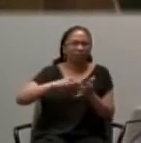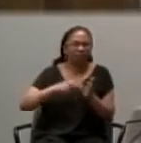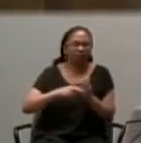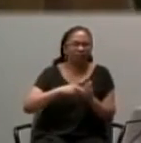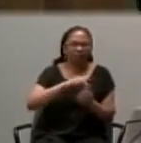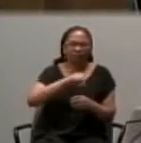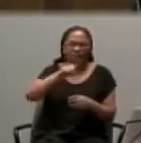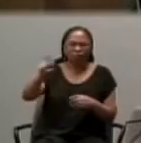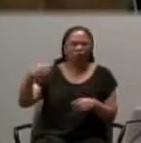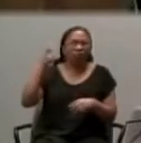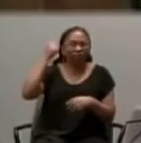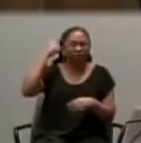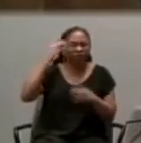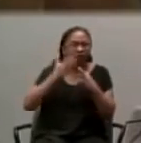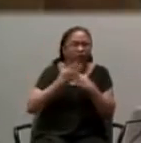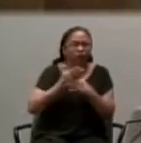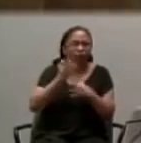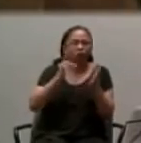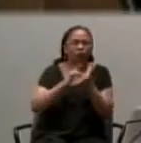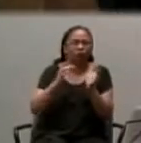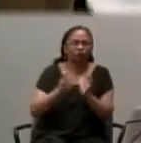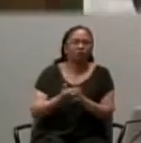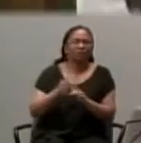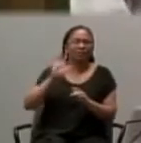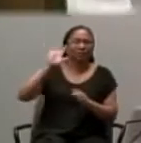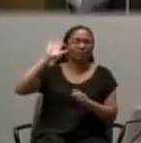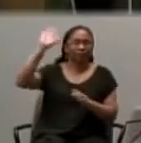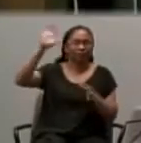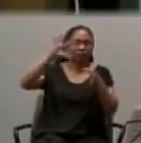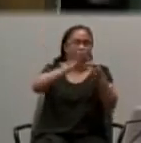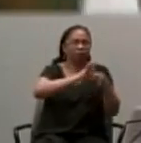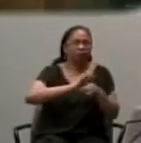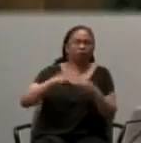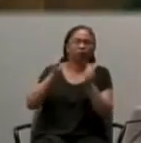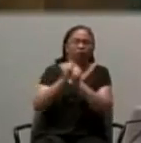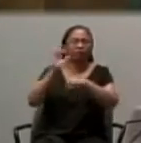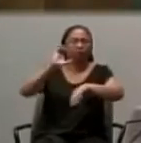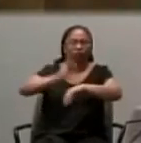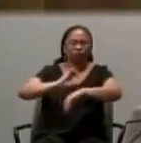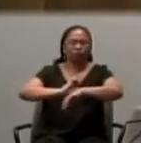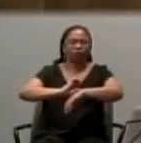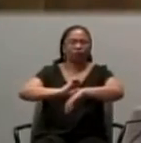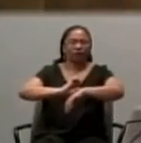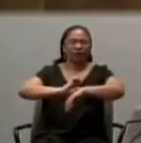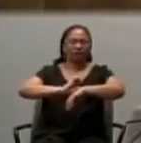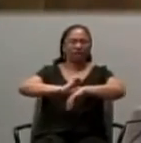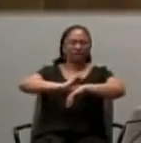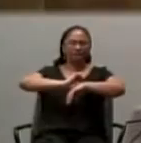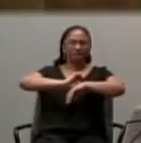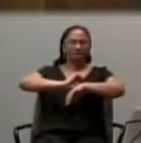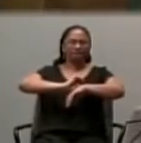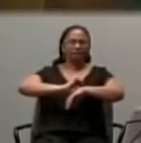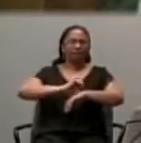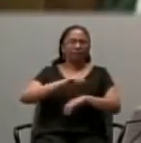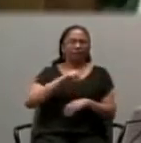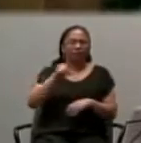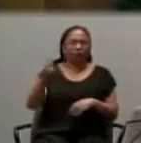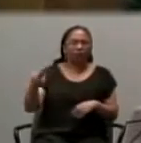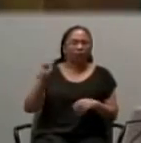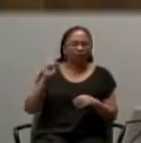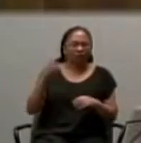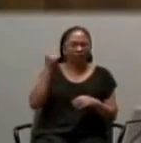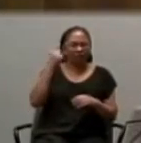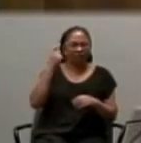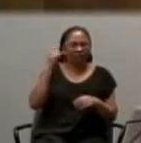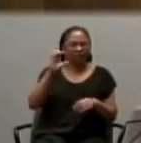see things through Jesus' relationship with his church. You have to see and understand